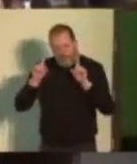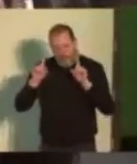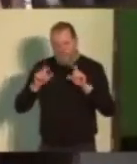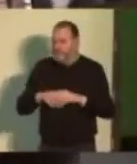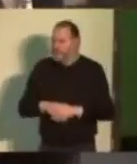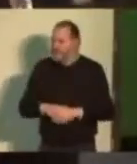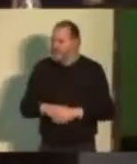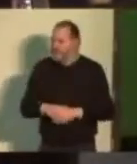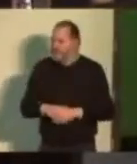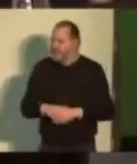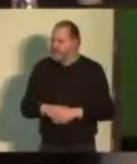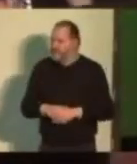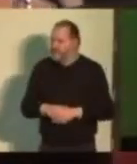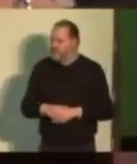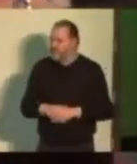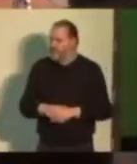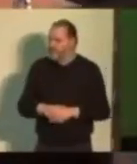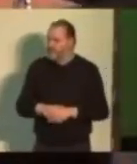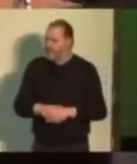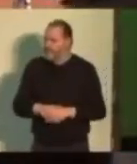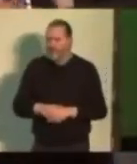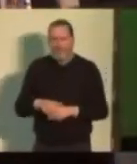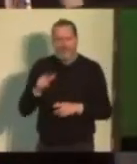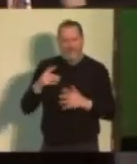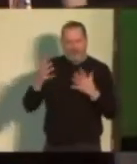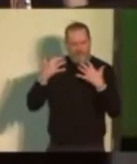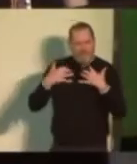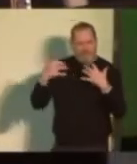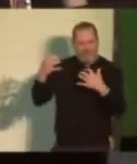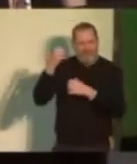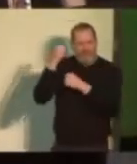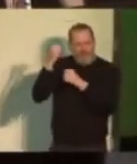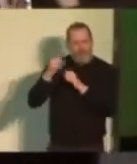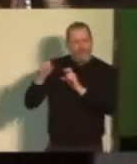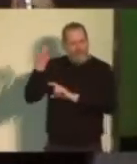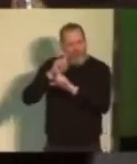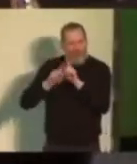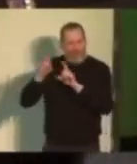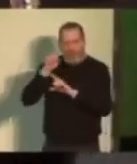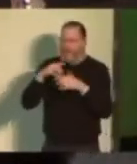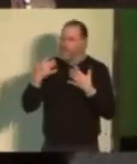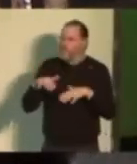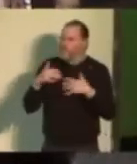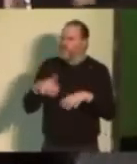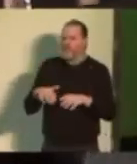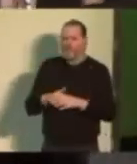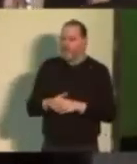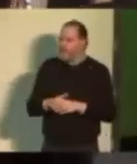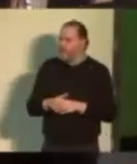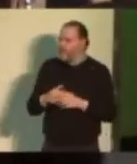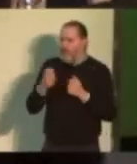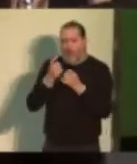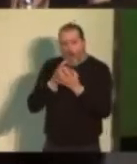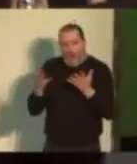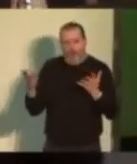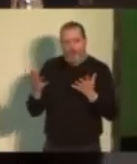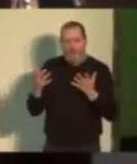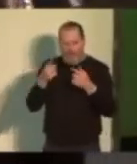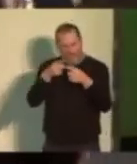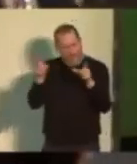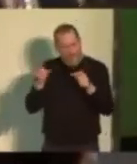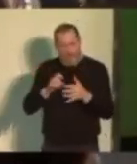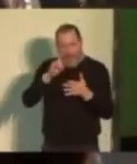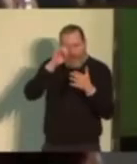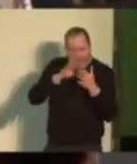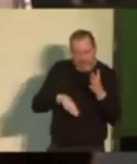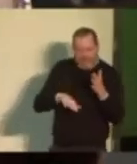this has been a rally. I know there's a lot of very experienced, intelligent people in this room